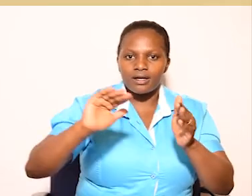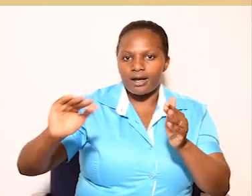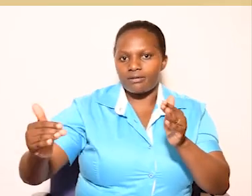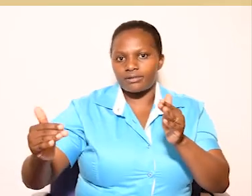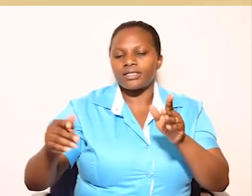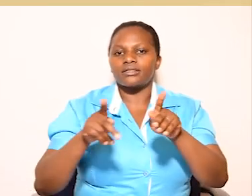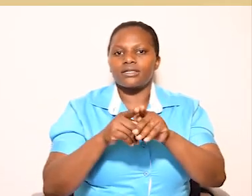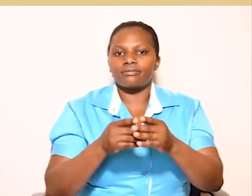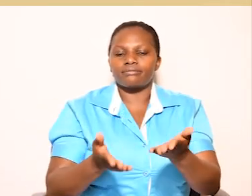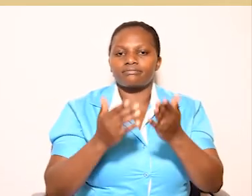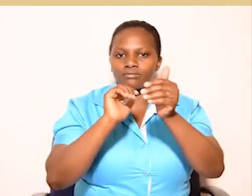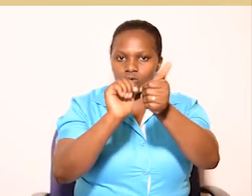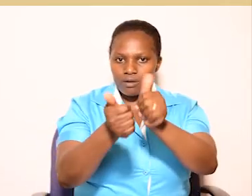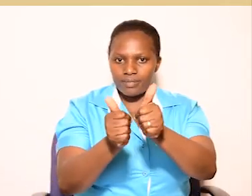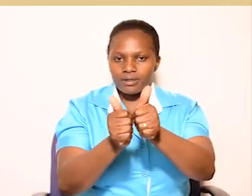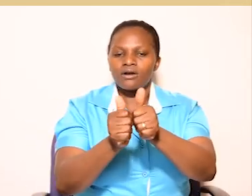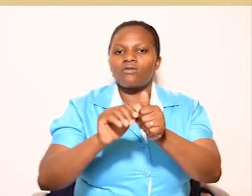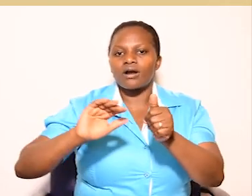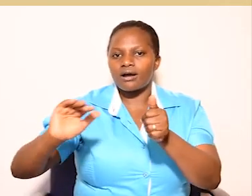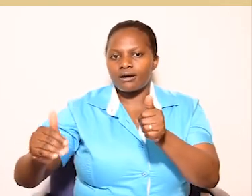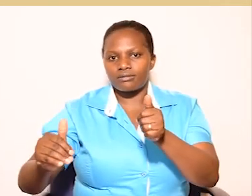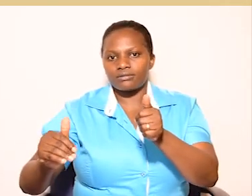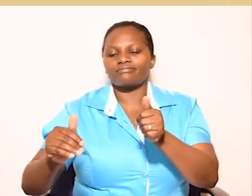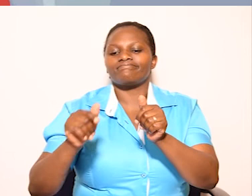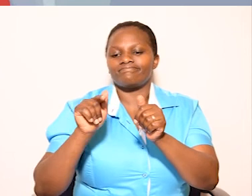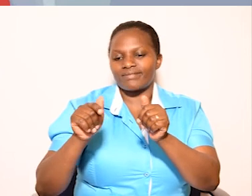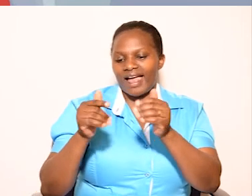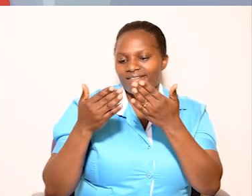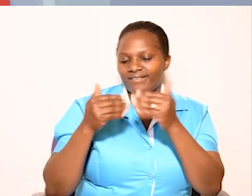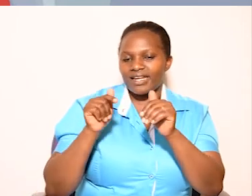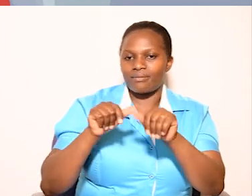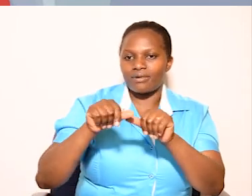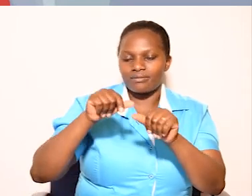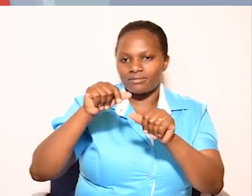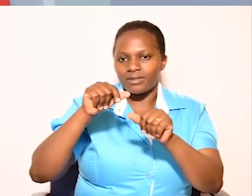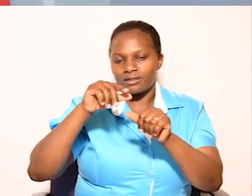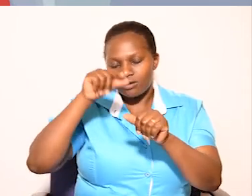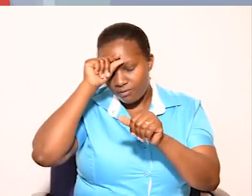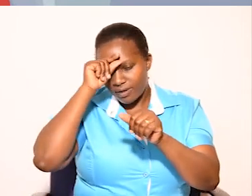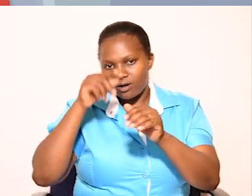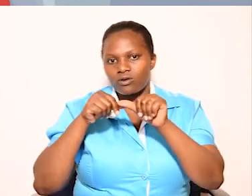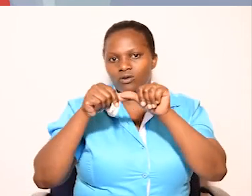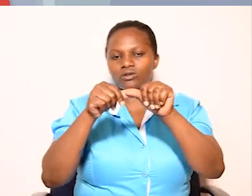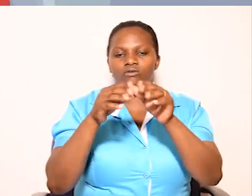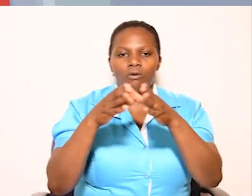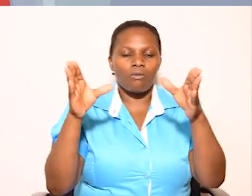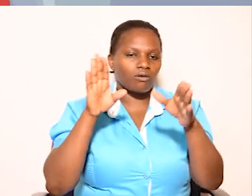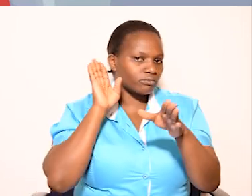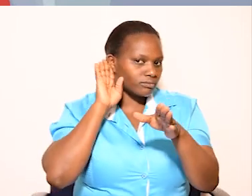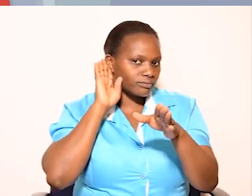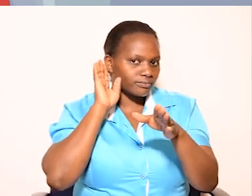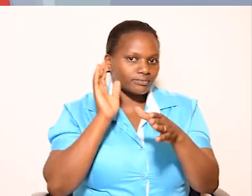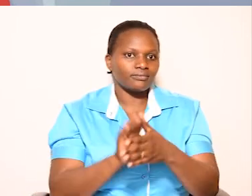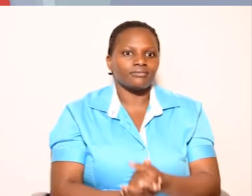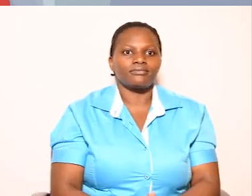the county, promotes the competitiveness of the county. That is it from our desk today. Keep it locked for